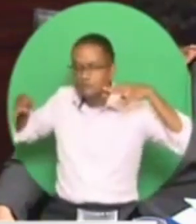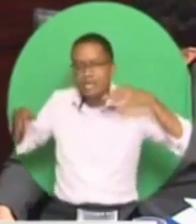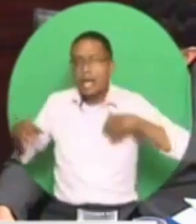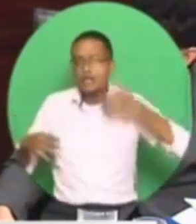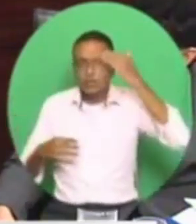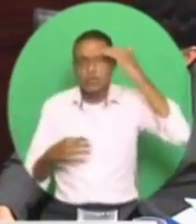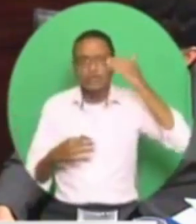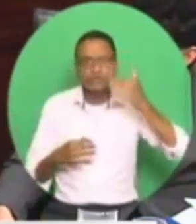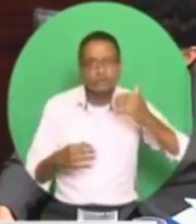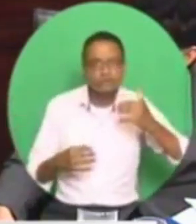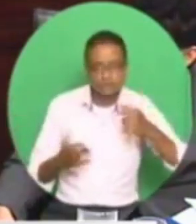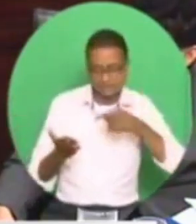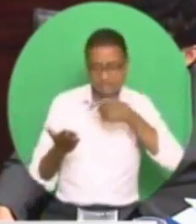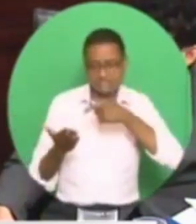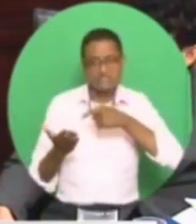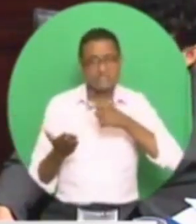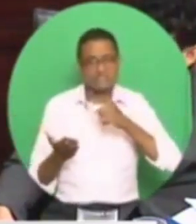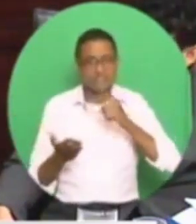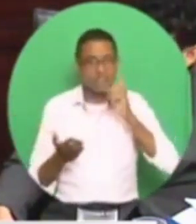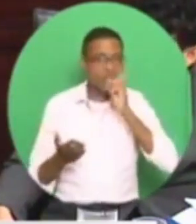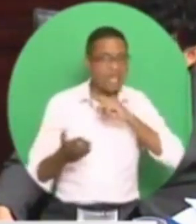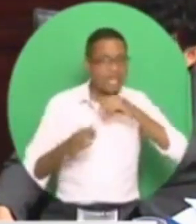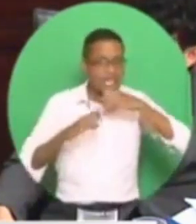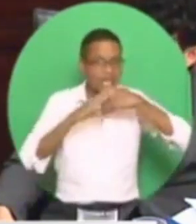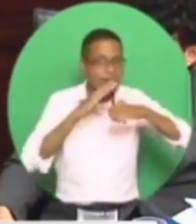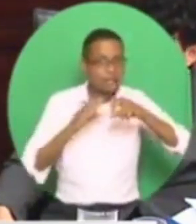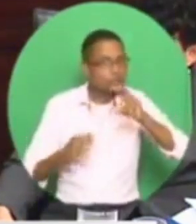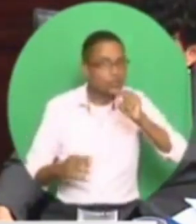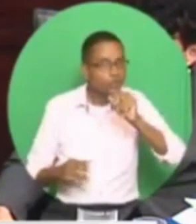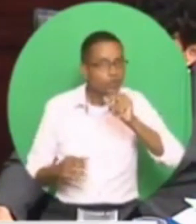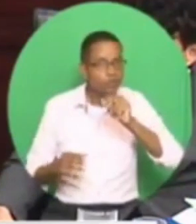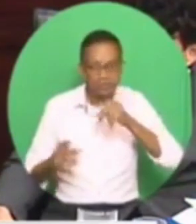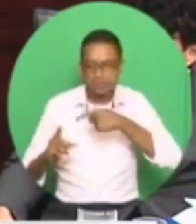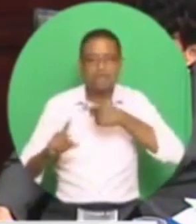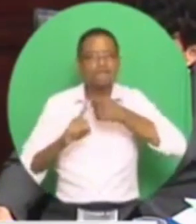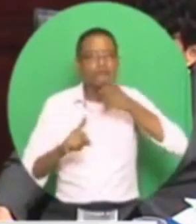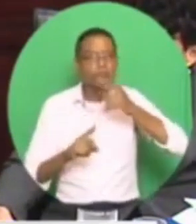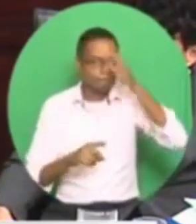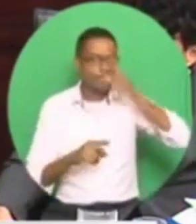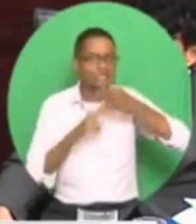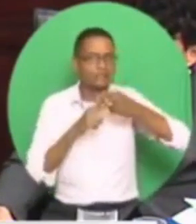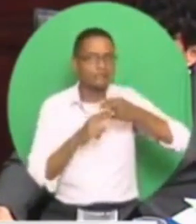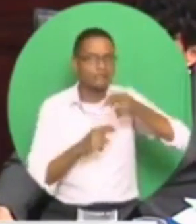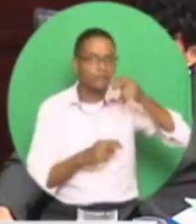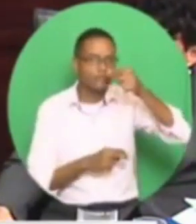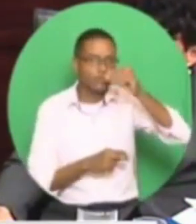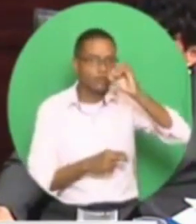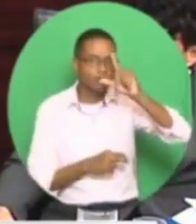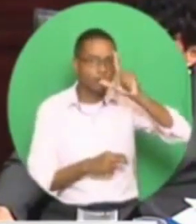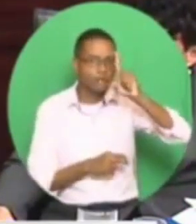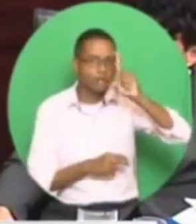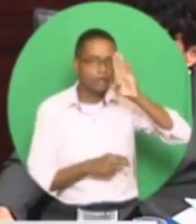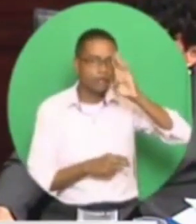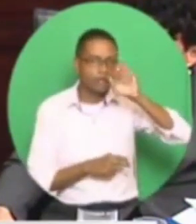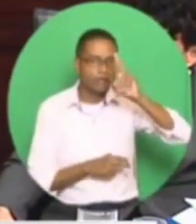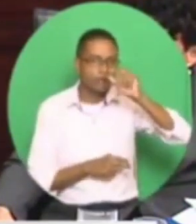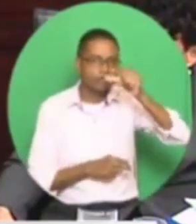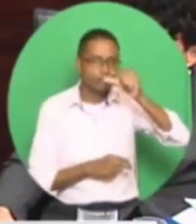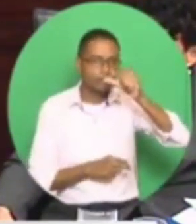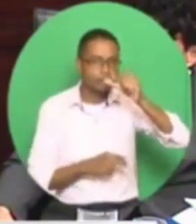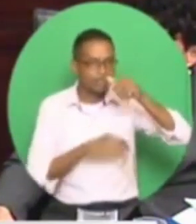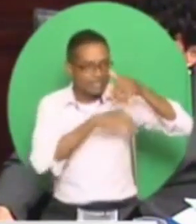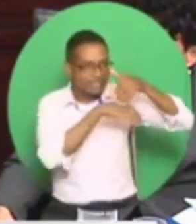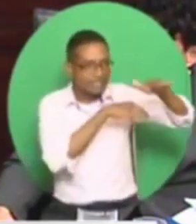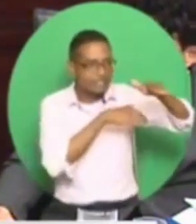It is not a fake email. It is from one David Goldberg to vidyadewkissingh at yahoo.com.